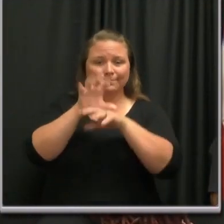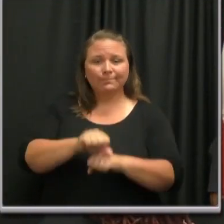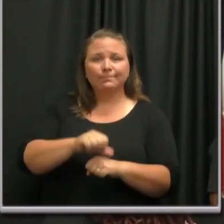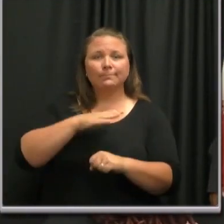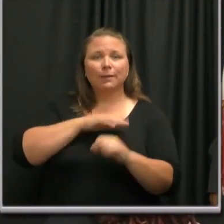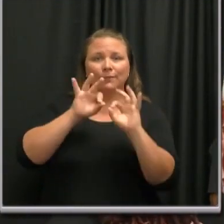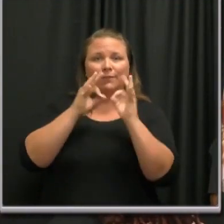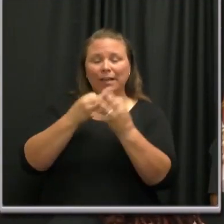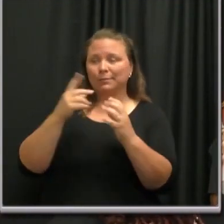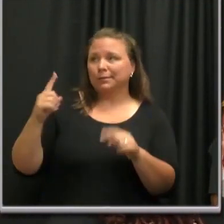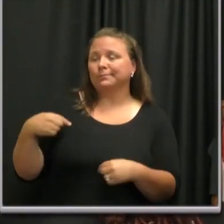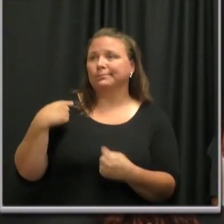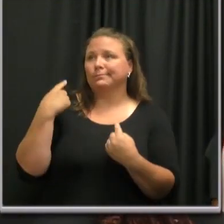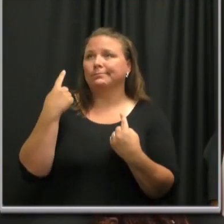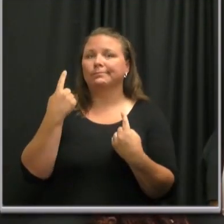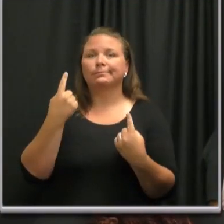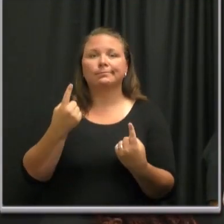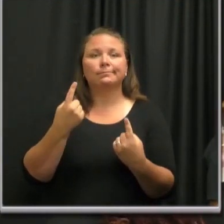for